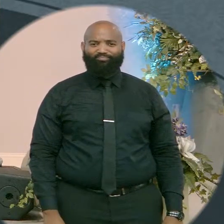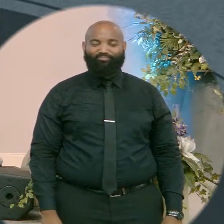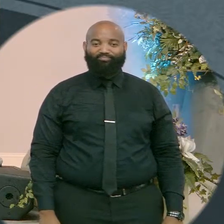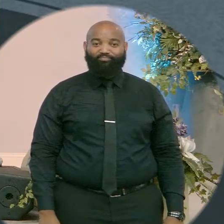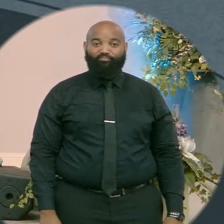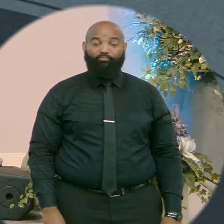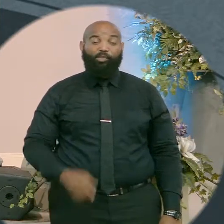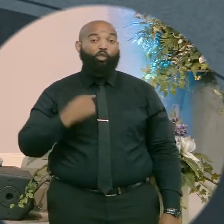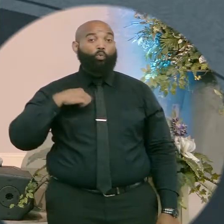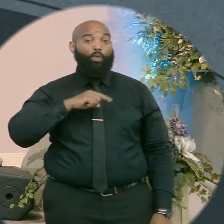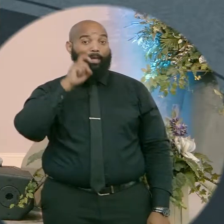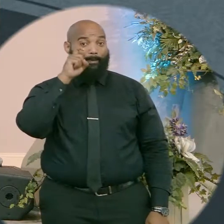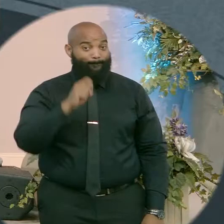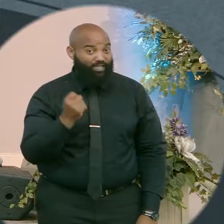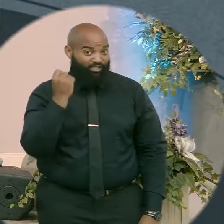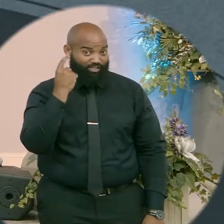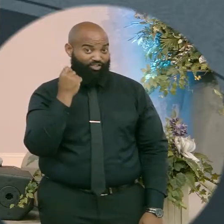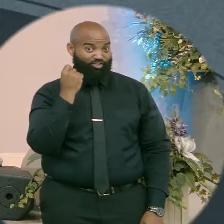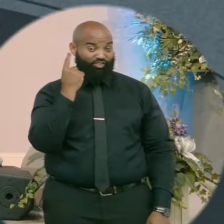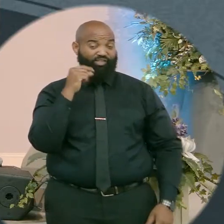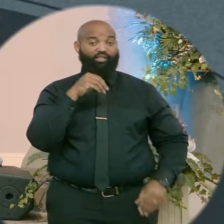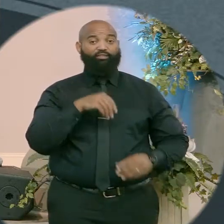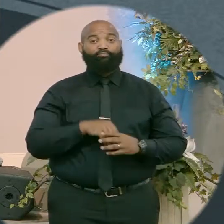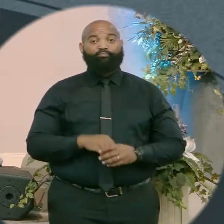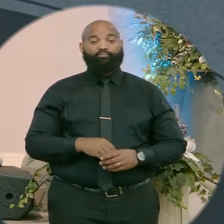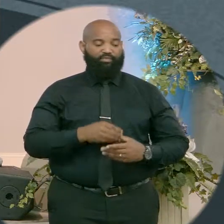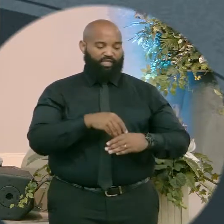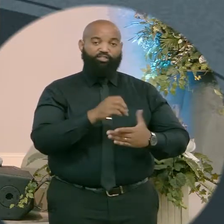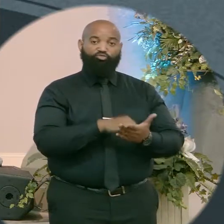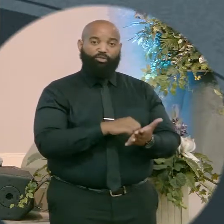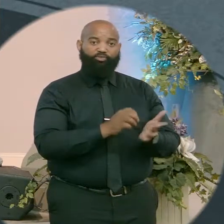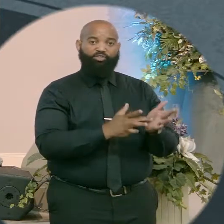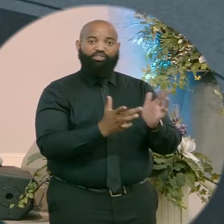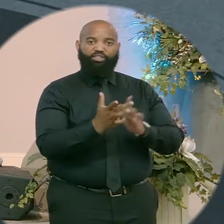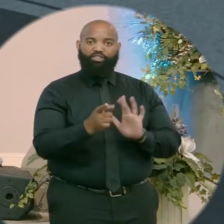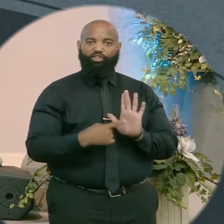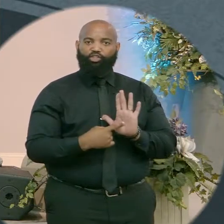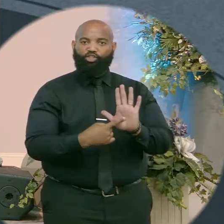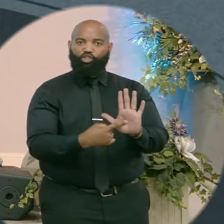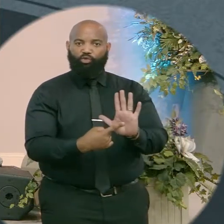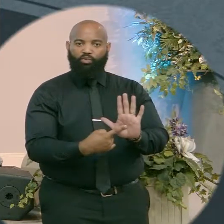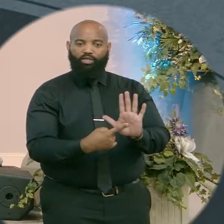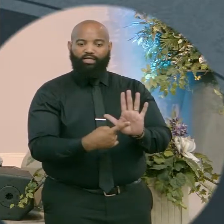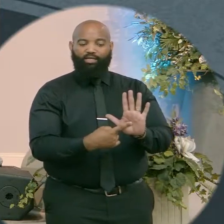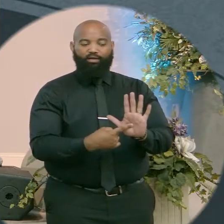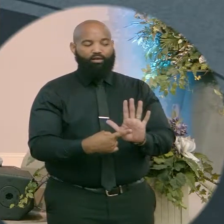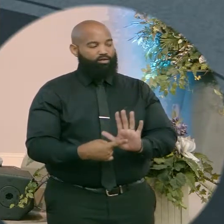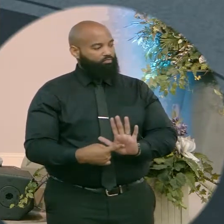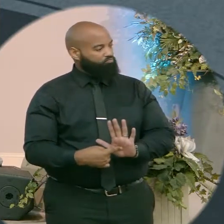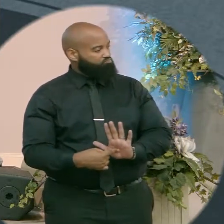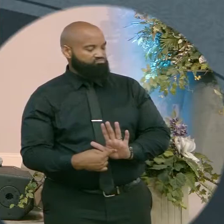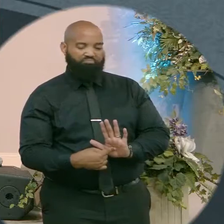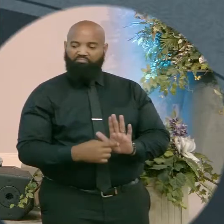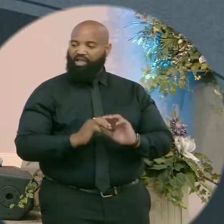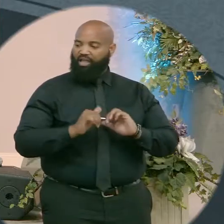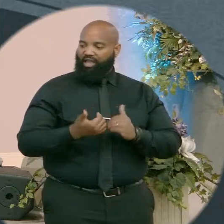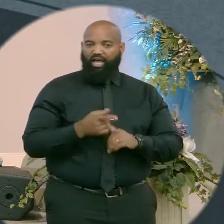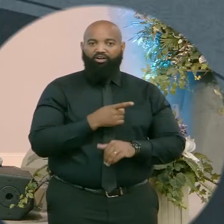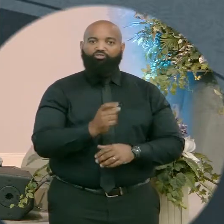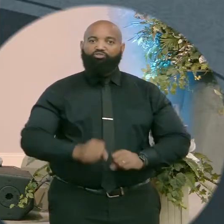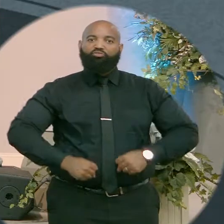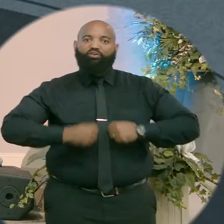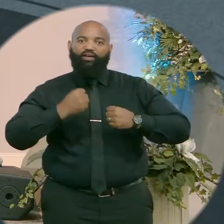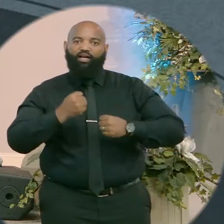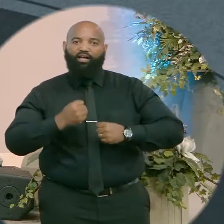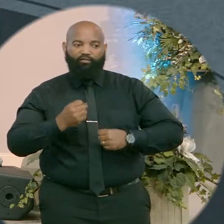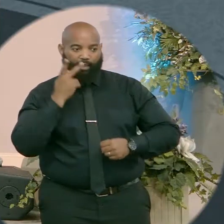What we have to realize in this, in this text is Jesus is showing us how to pass the test. I don't know who told